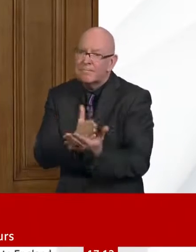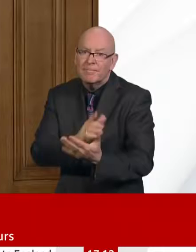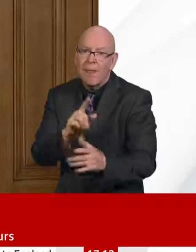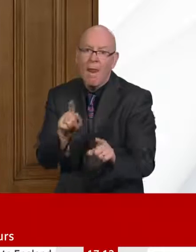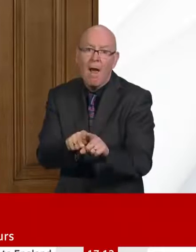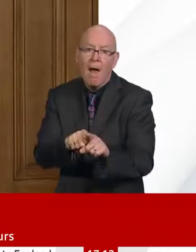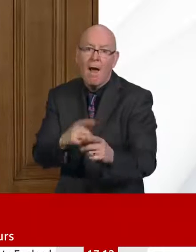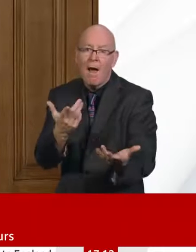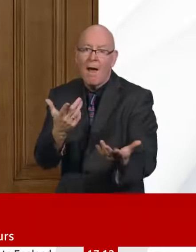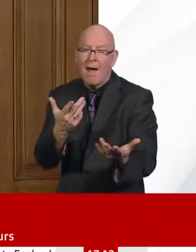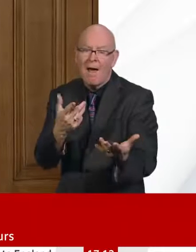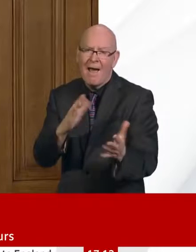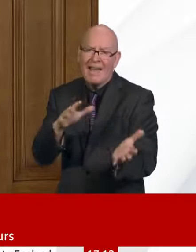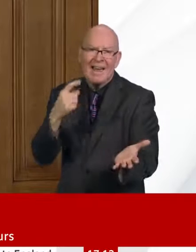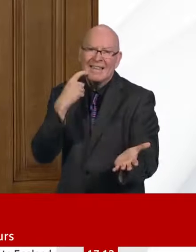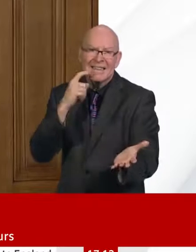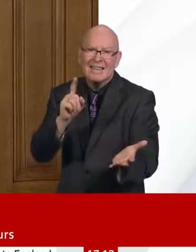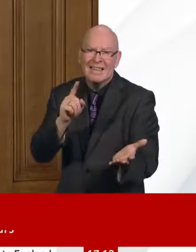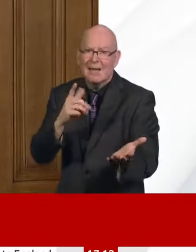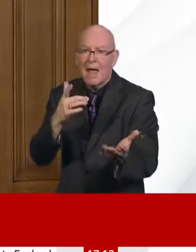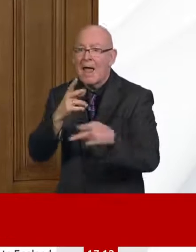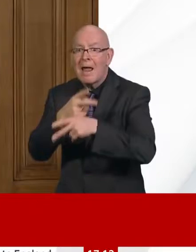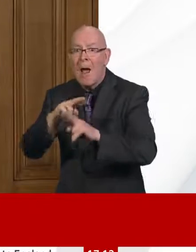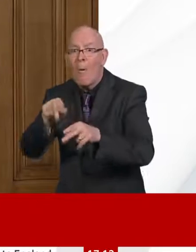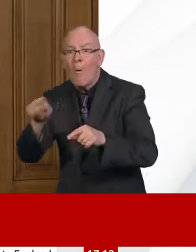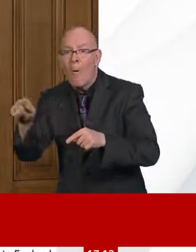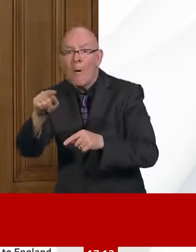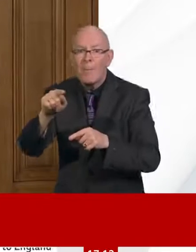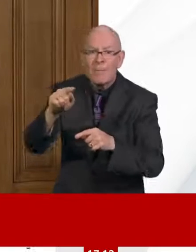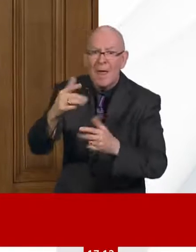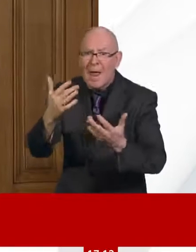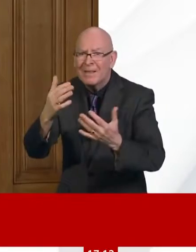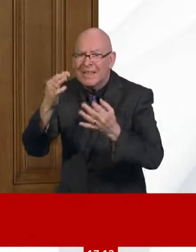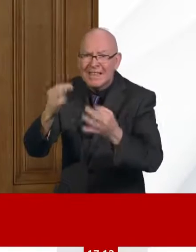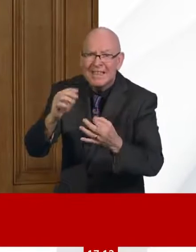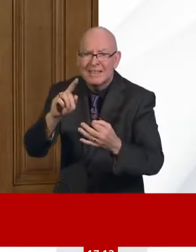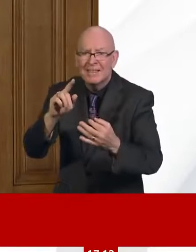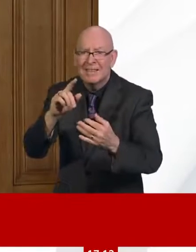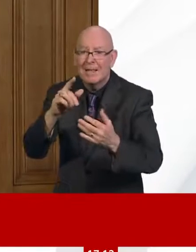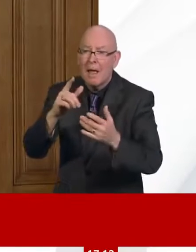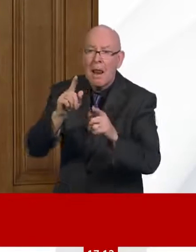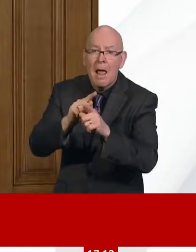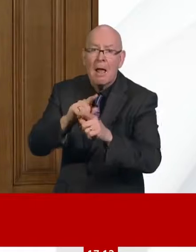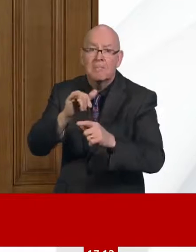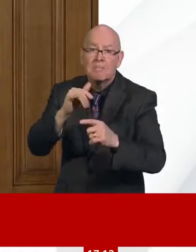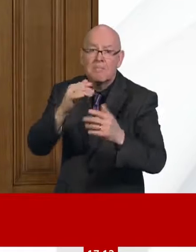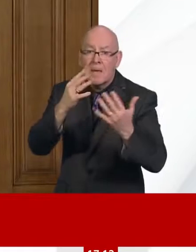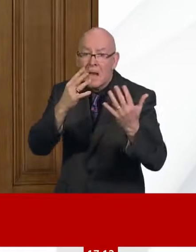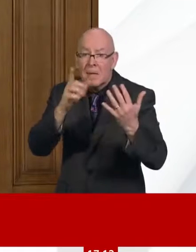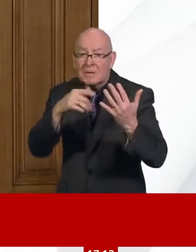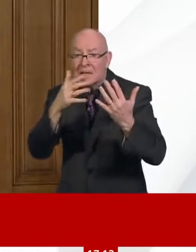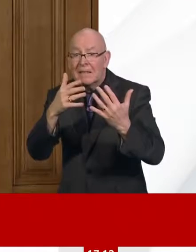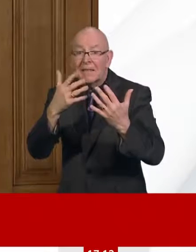And in these very dispersed systems, we just need to be absolutely clear that the cause of death that is attributed is correct.